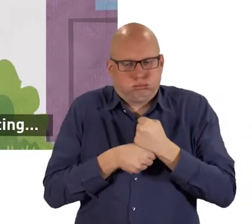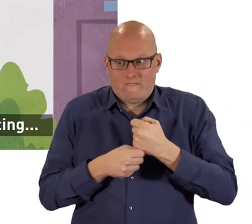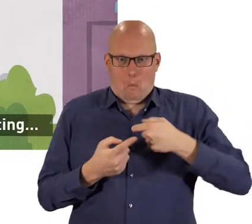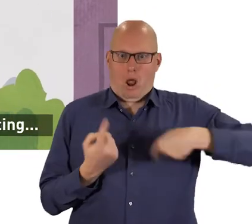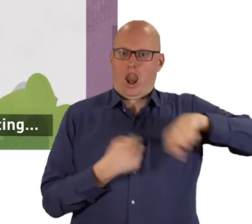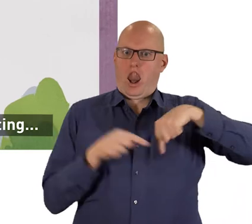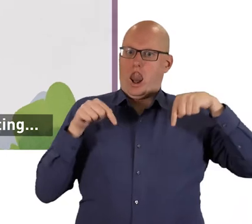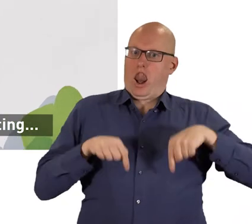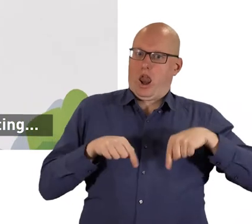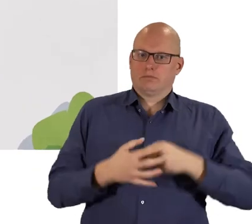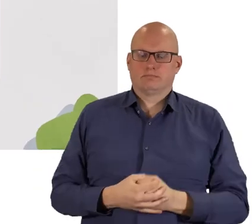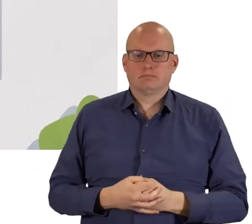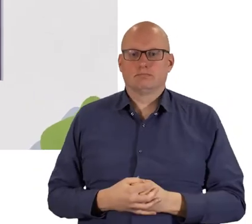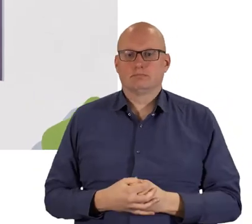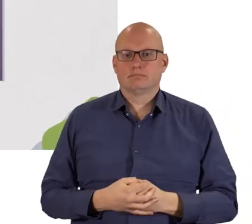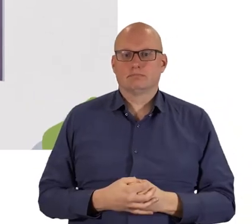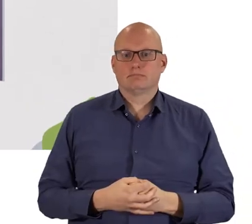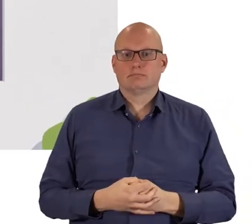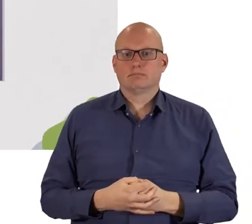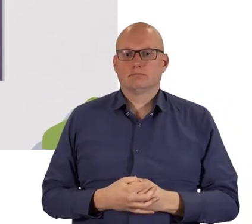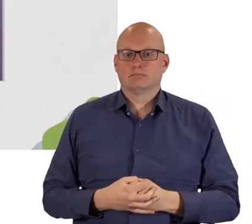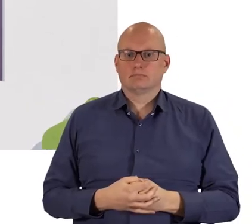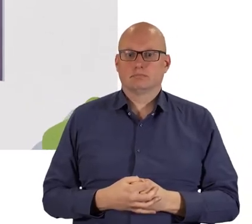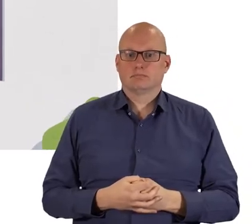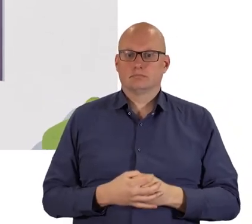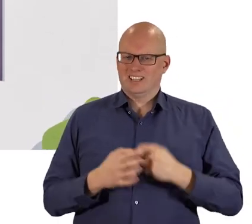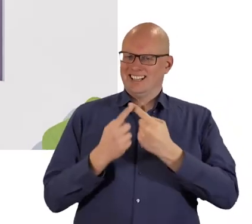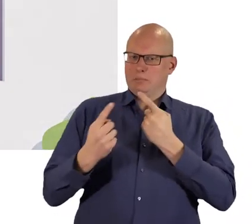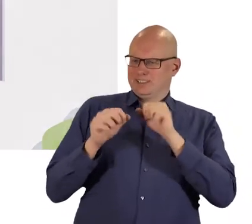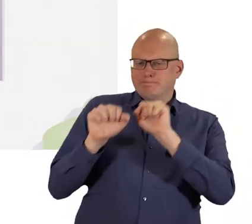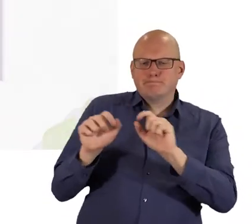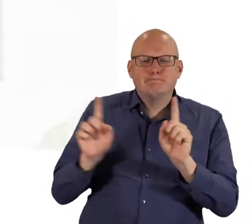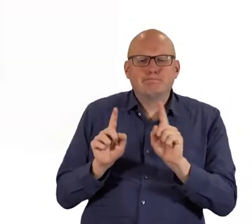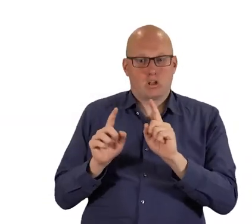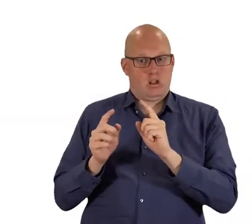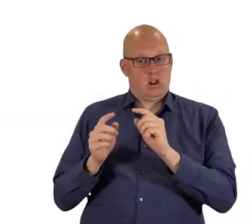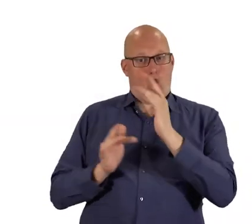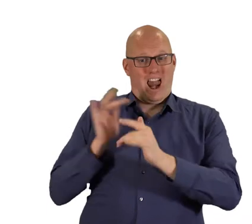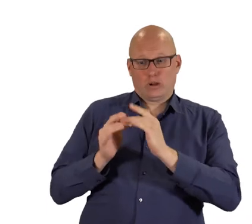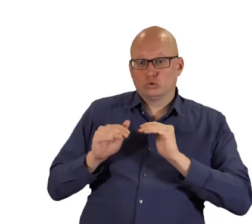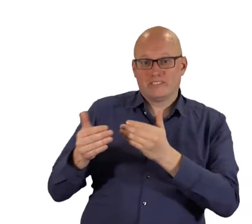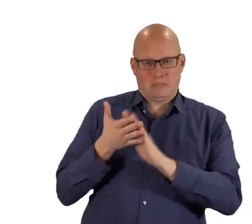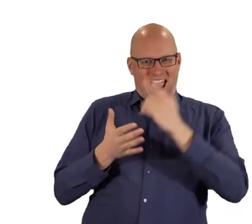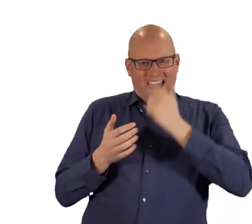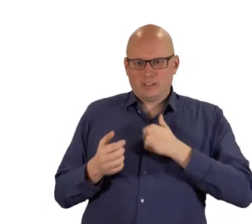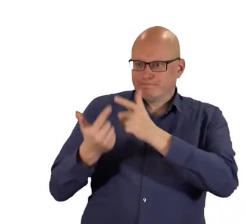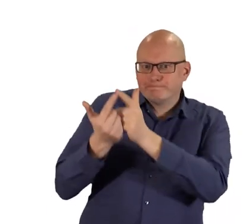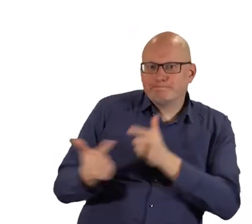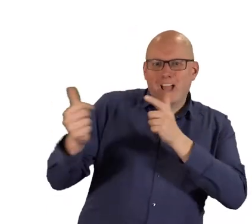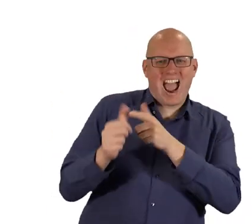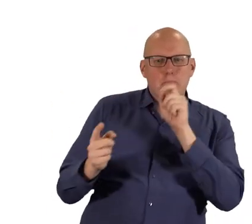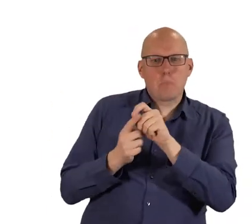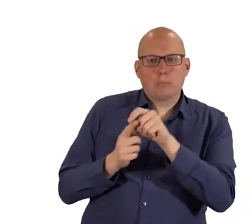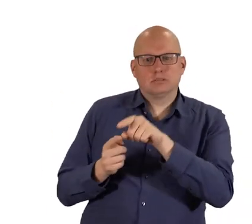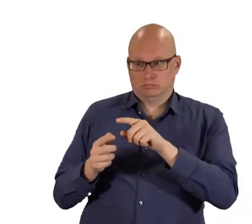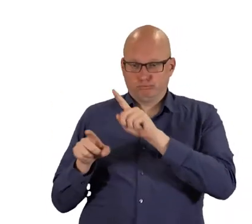can sometimes be frustrating for all concerned. Near Me is an online service that allows you